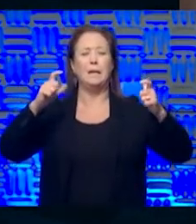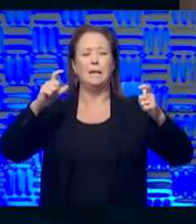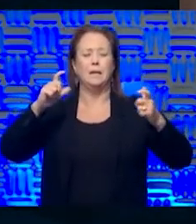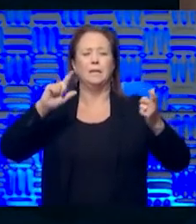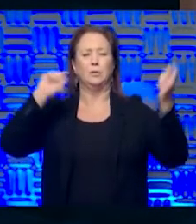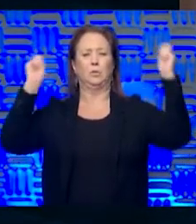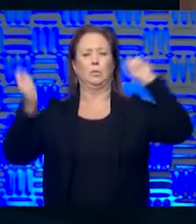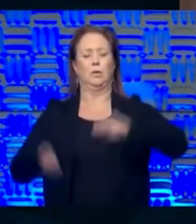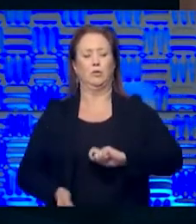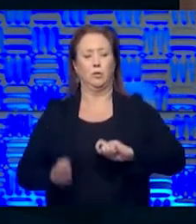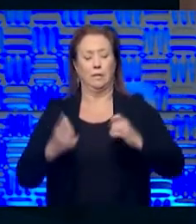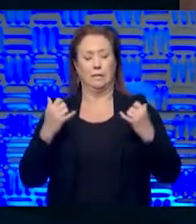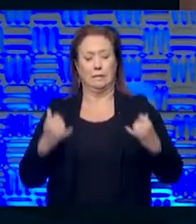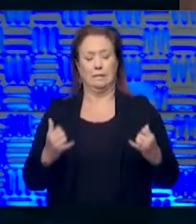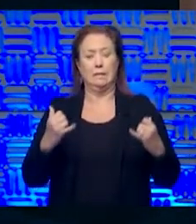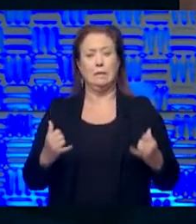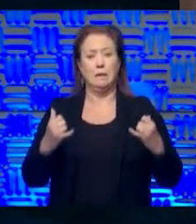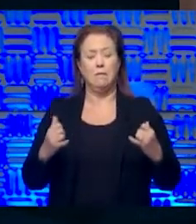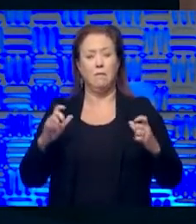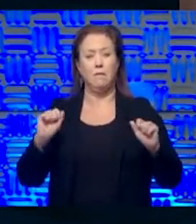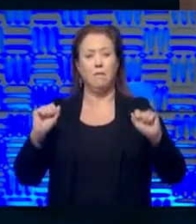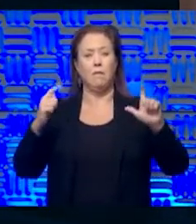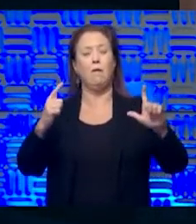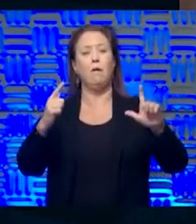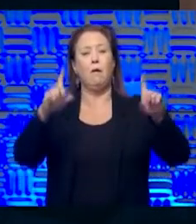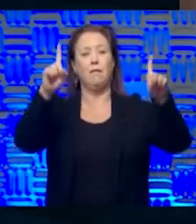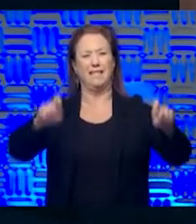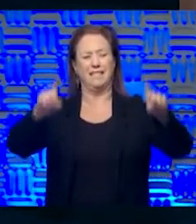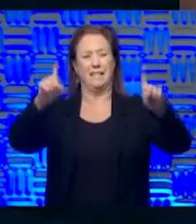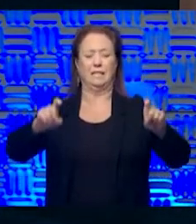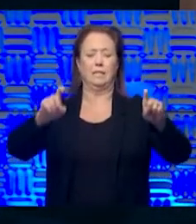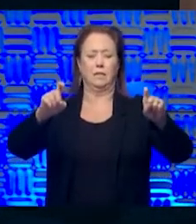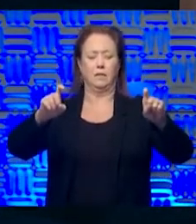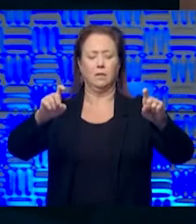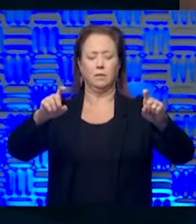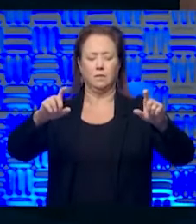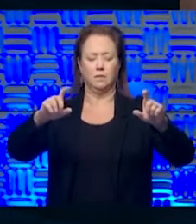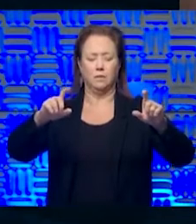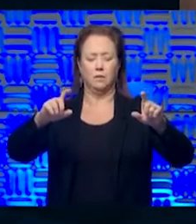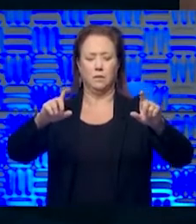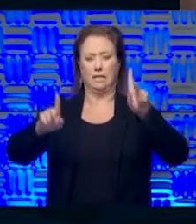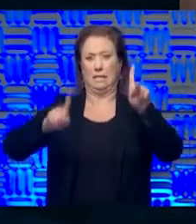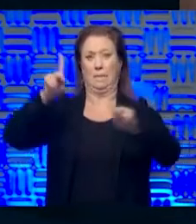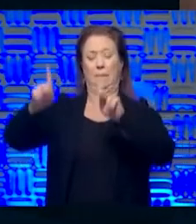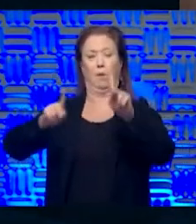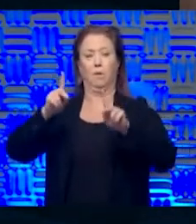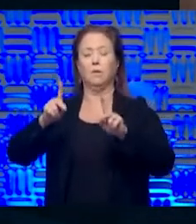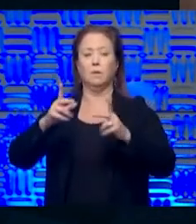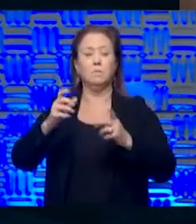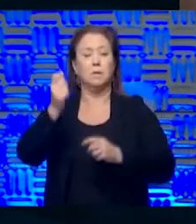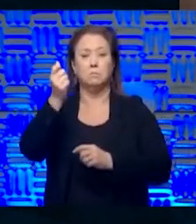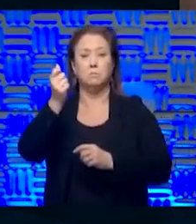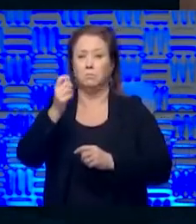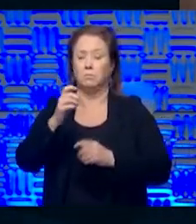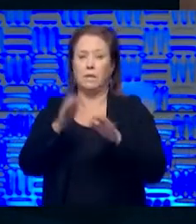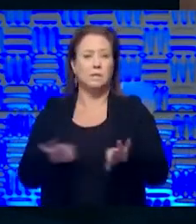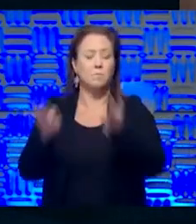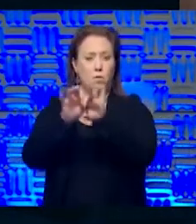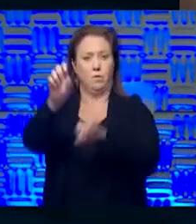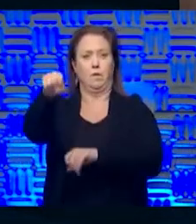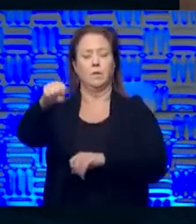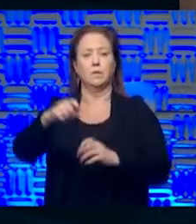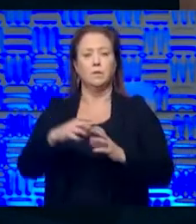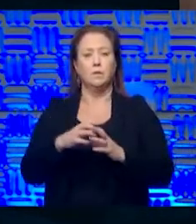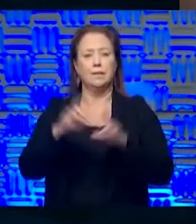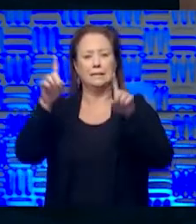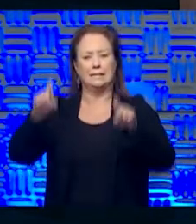because now we've been doing all the testing has been ill people. And don't get me wrong, that's critically important both